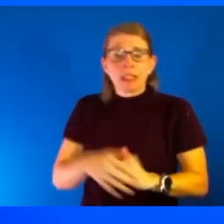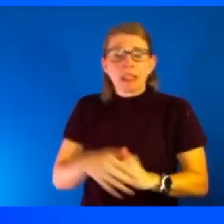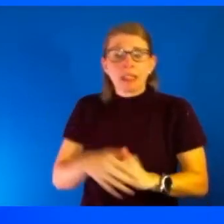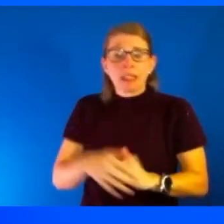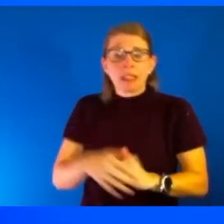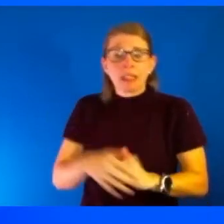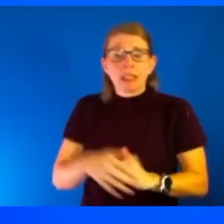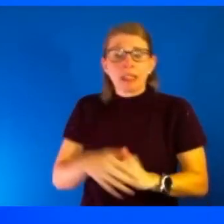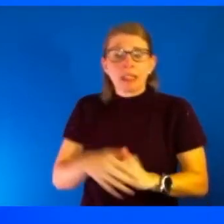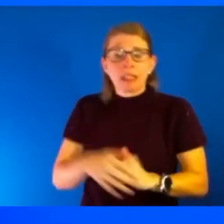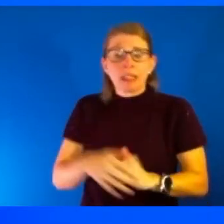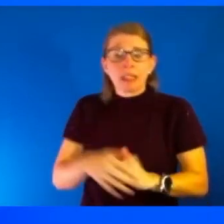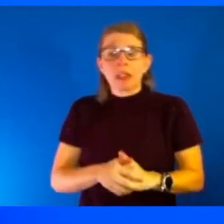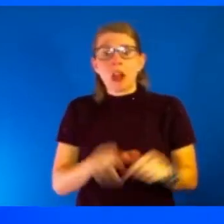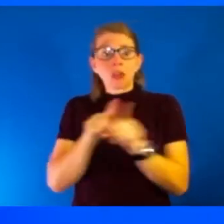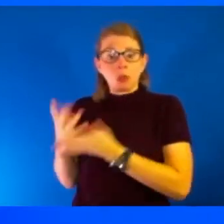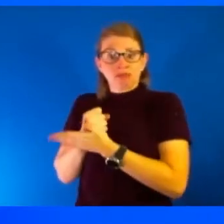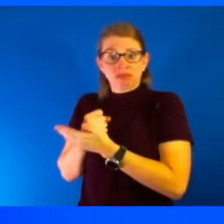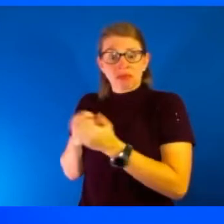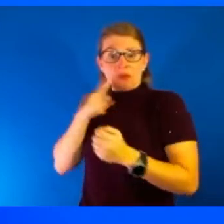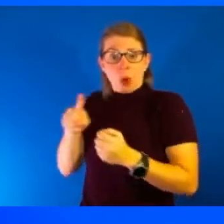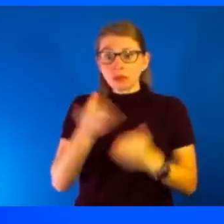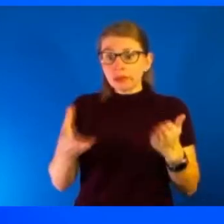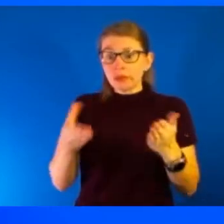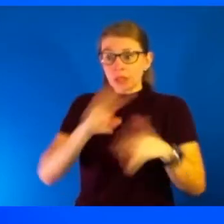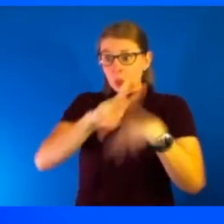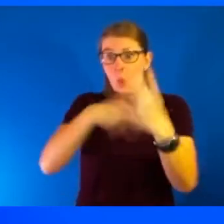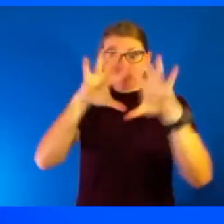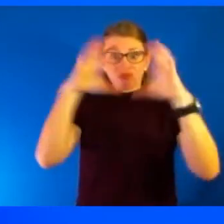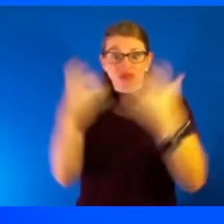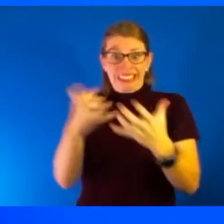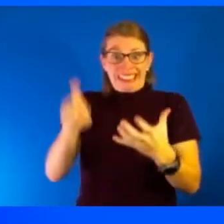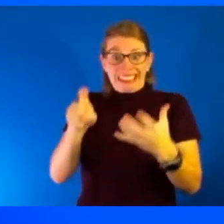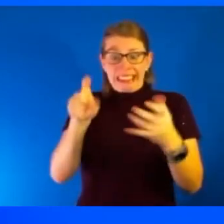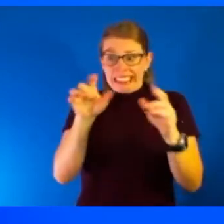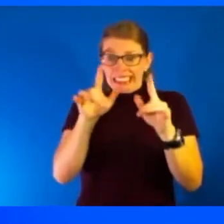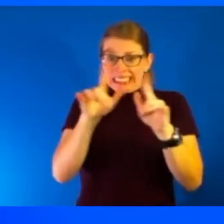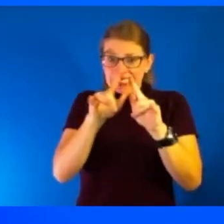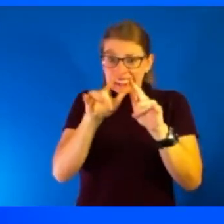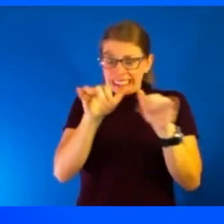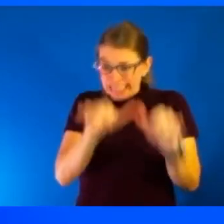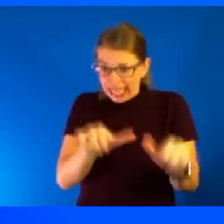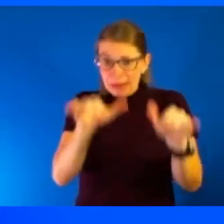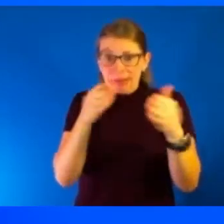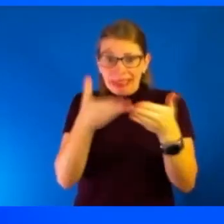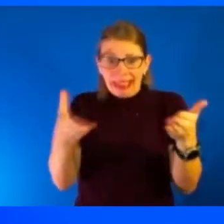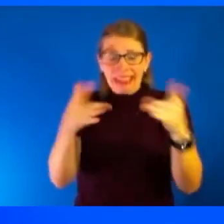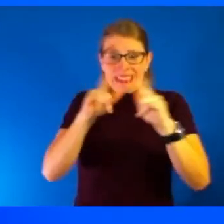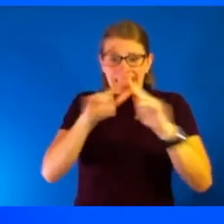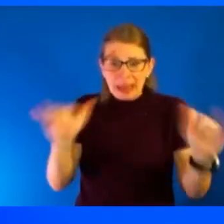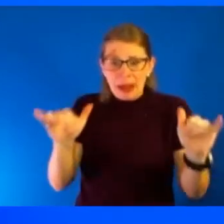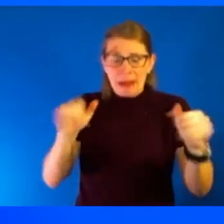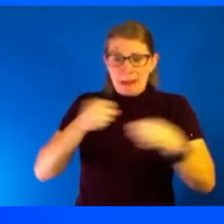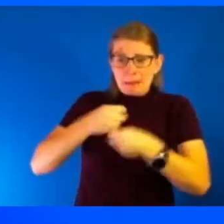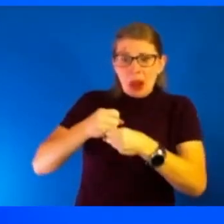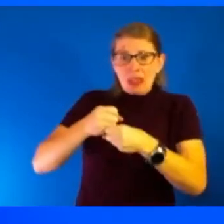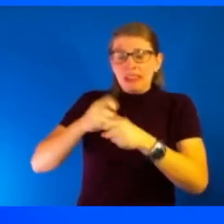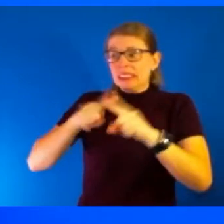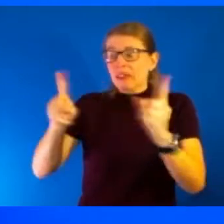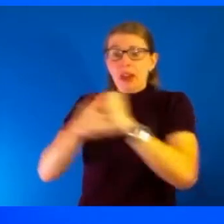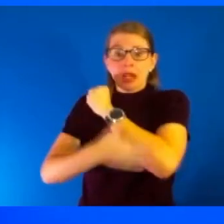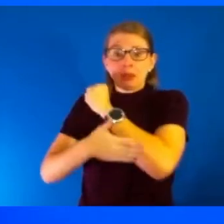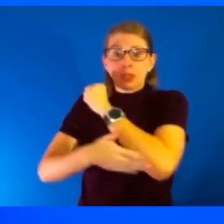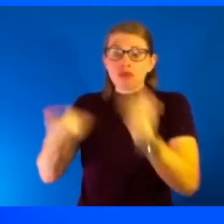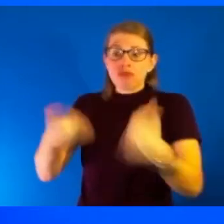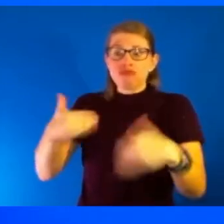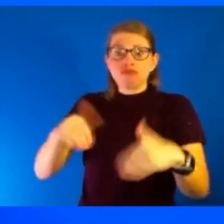was when the whole world needs the same thing at the exact same time, and they're all produced overseas, it's very challenging